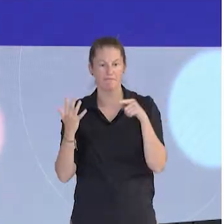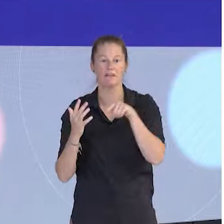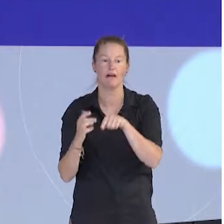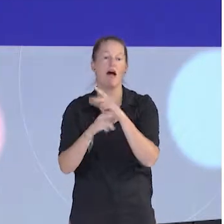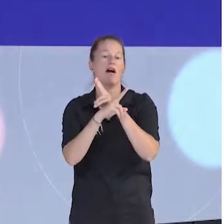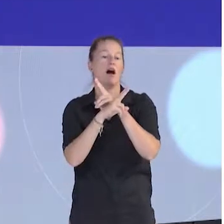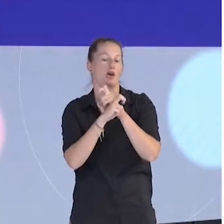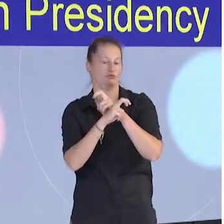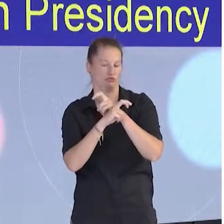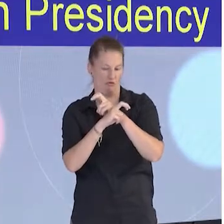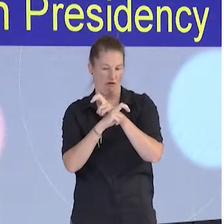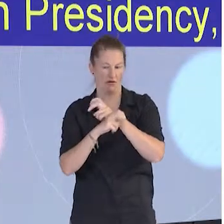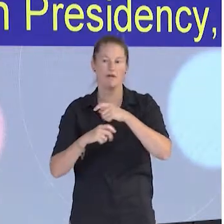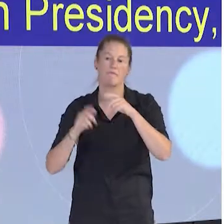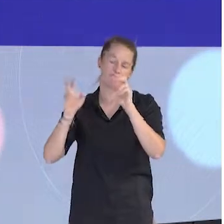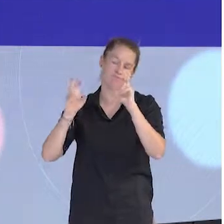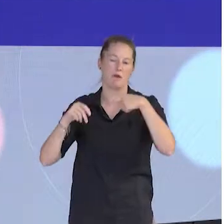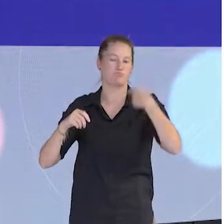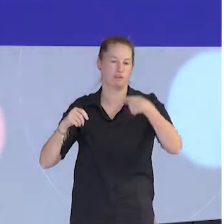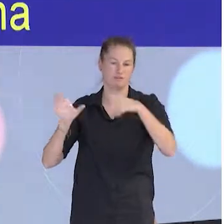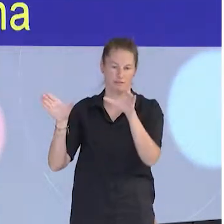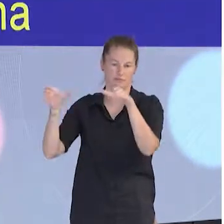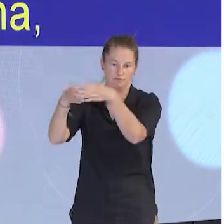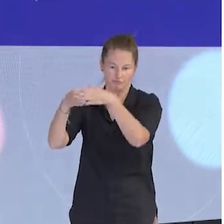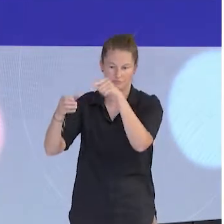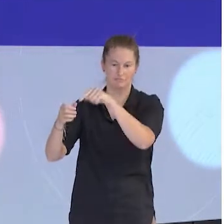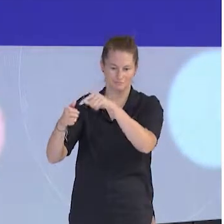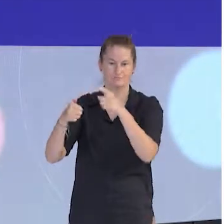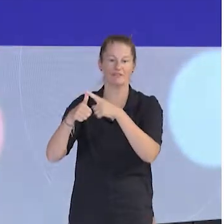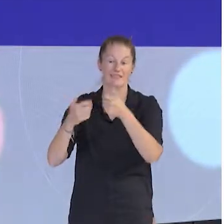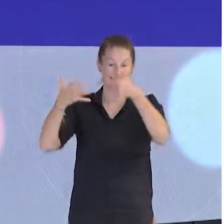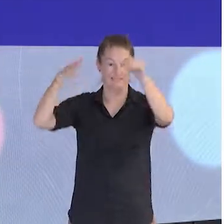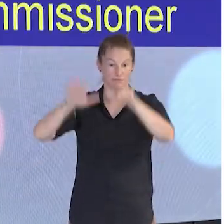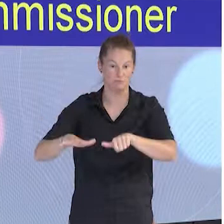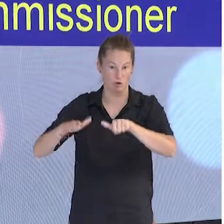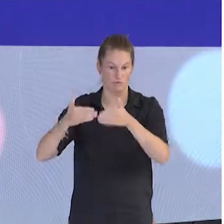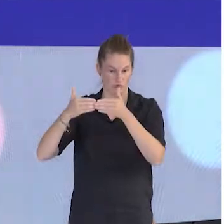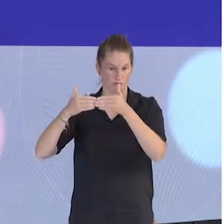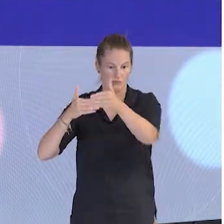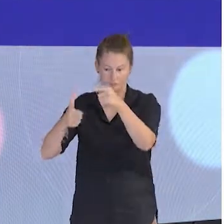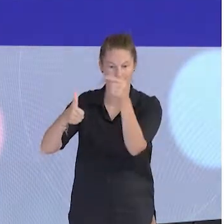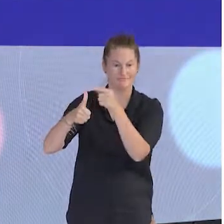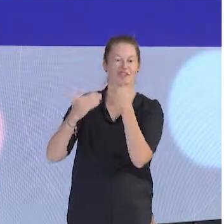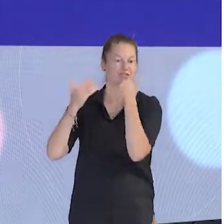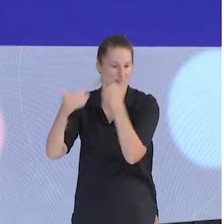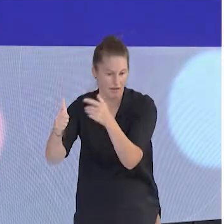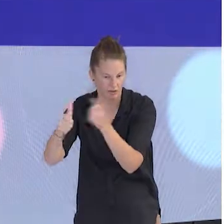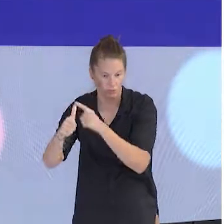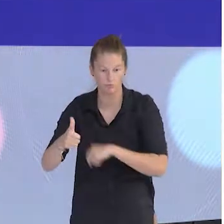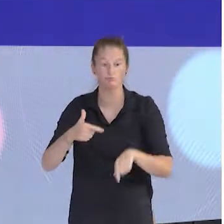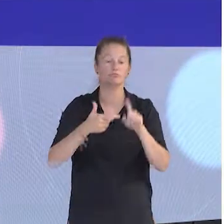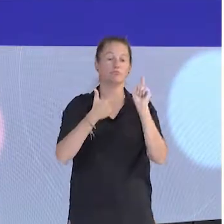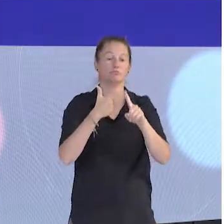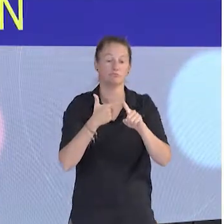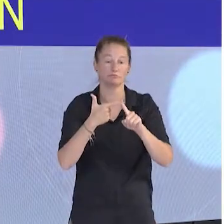great city of Vienna, the Office of the High Commissioner for Human Rights, the UN Human Rights Office, the European Commission, and